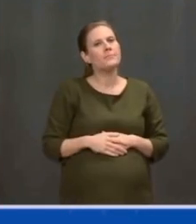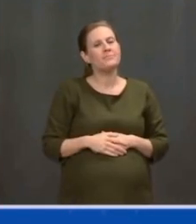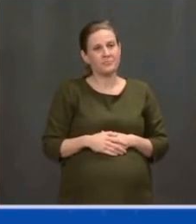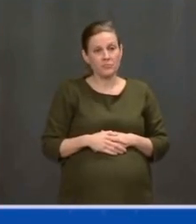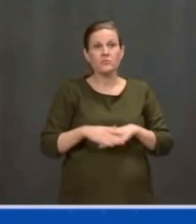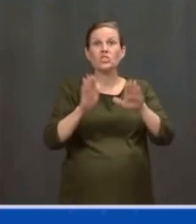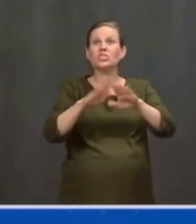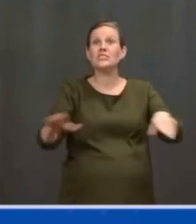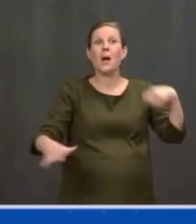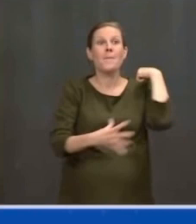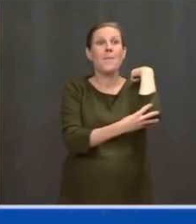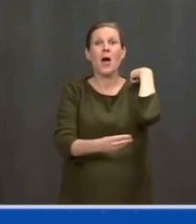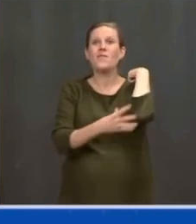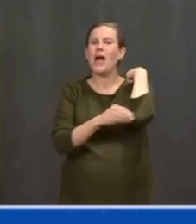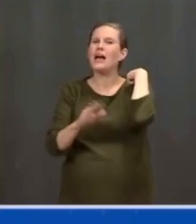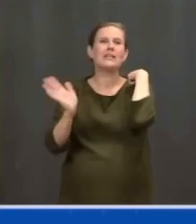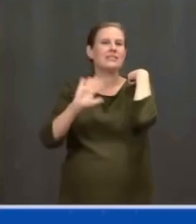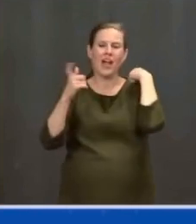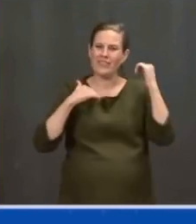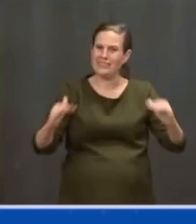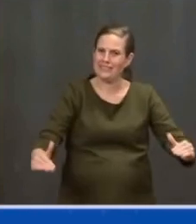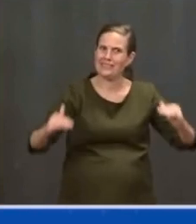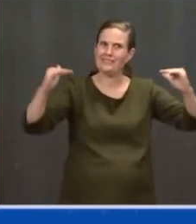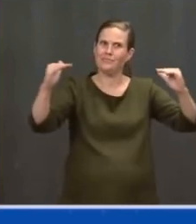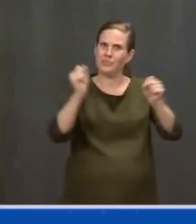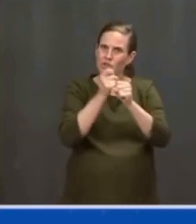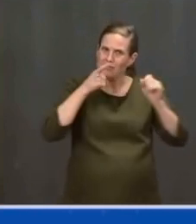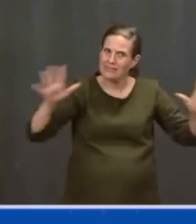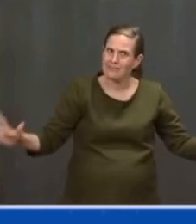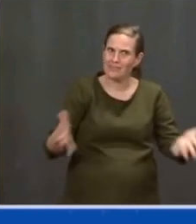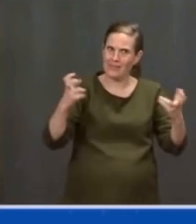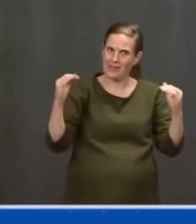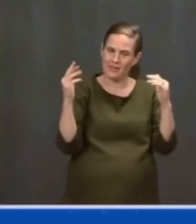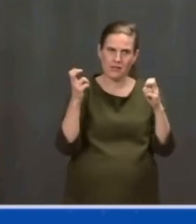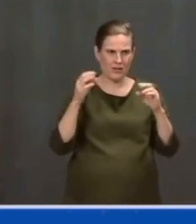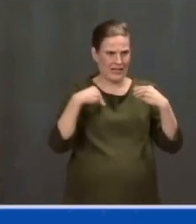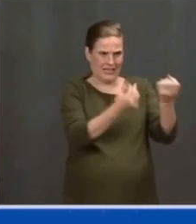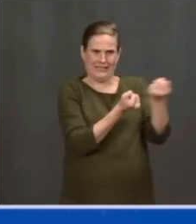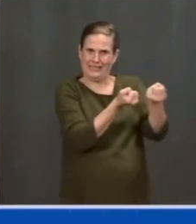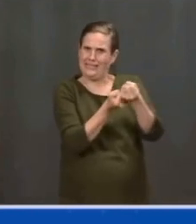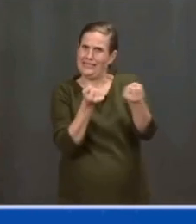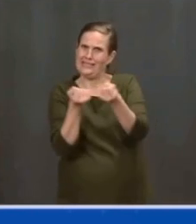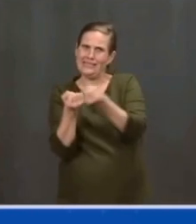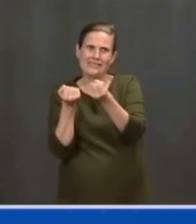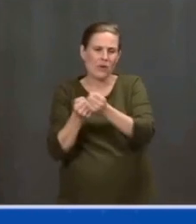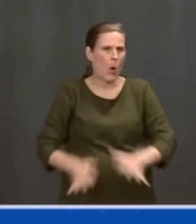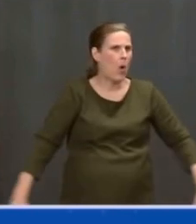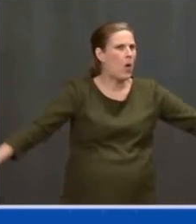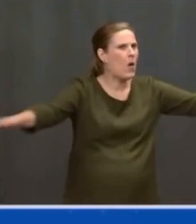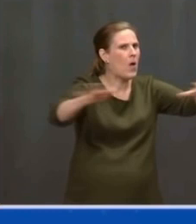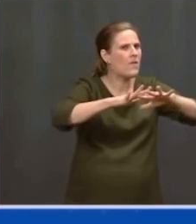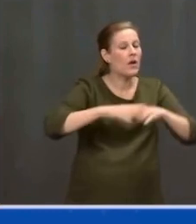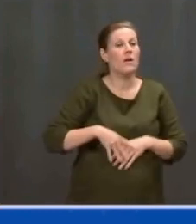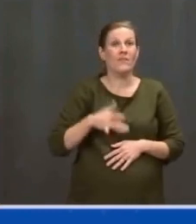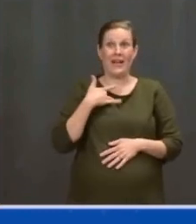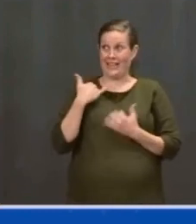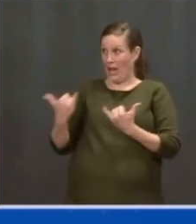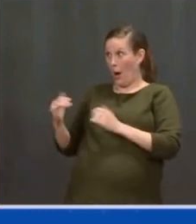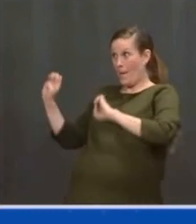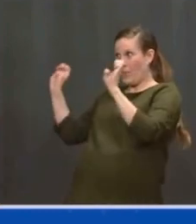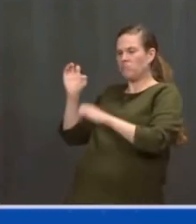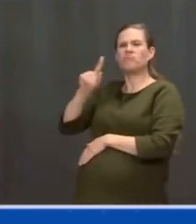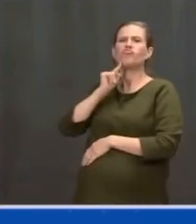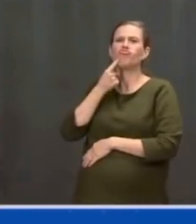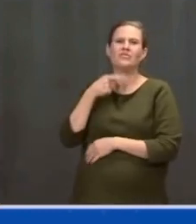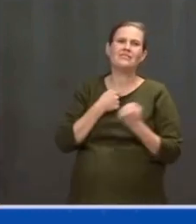we're meeting immediate emergencies. Now it's time to rebuild. Even before the